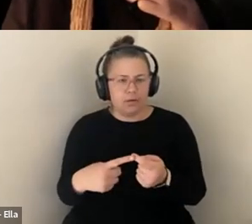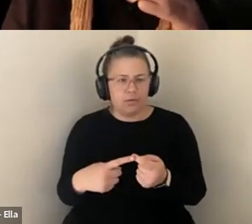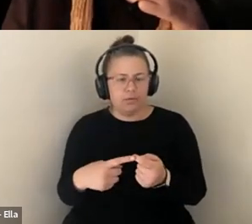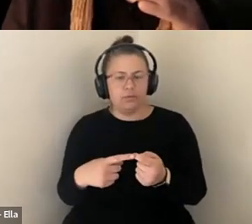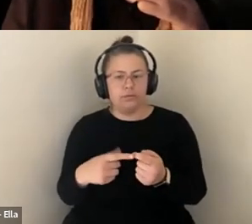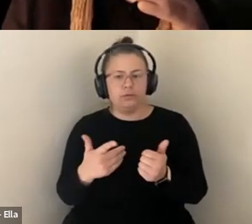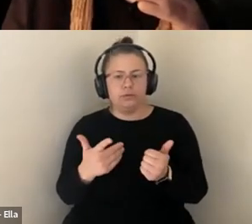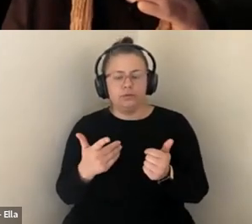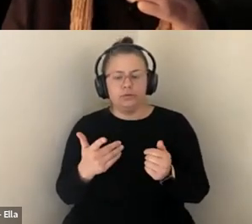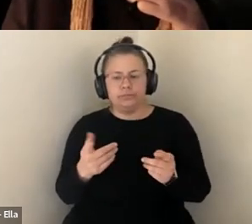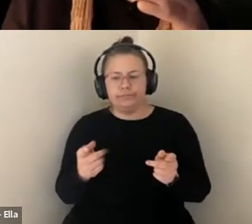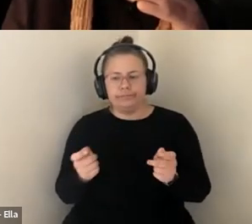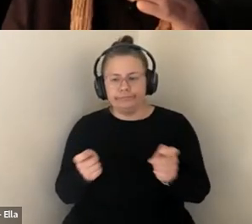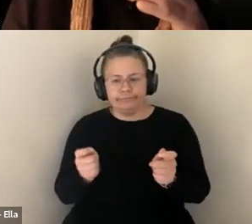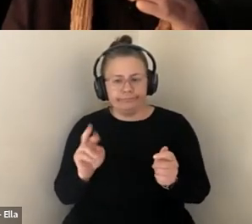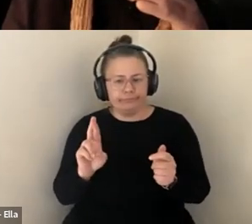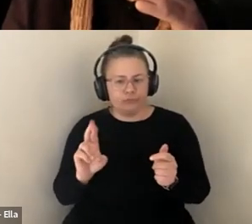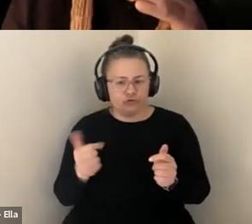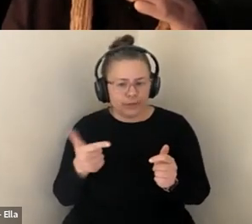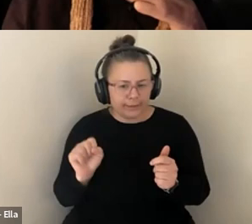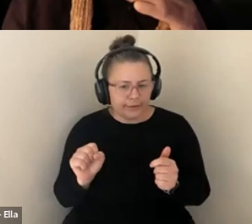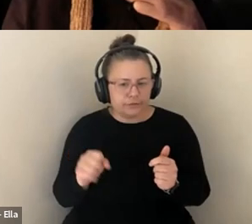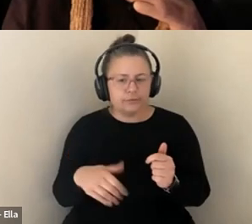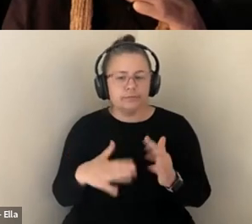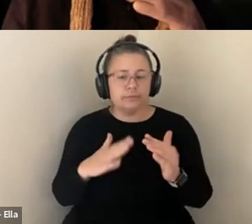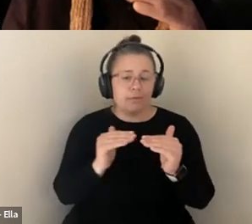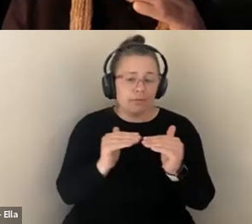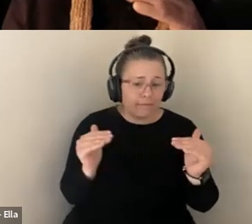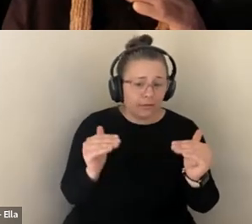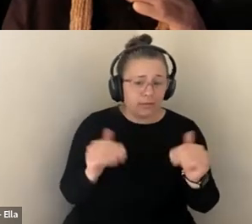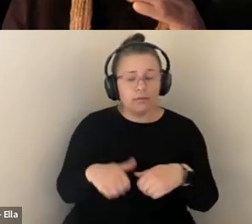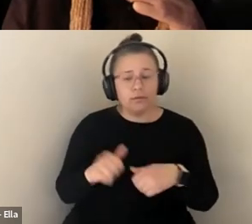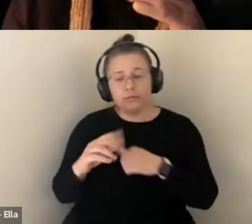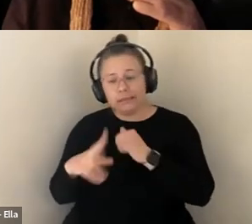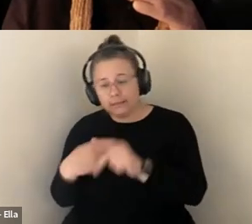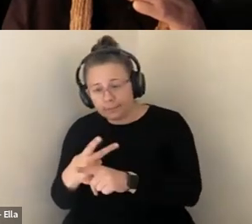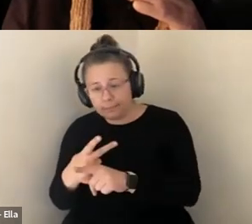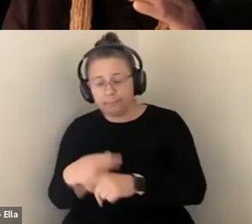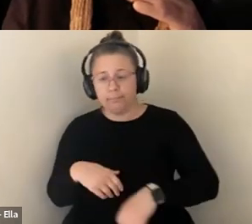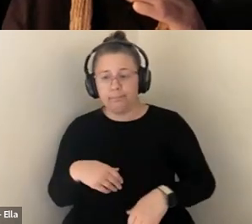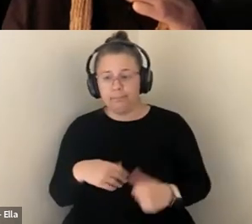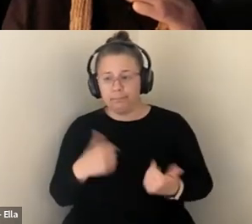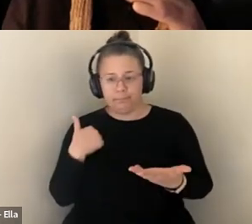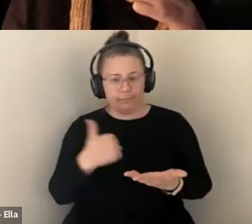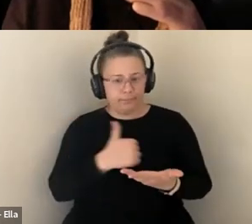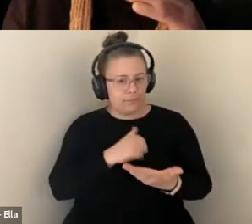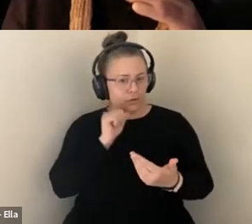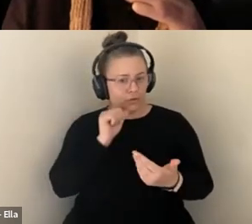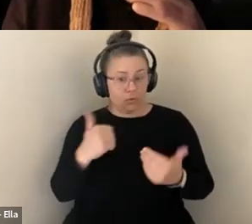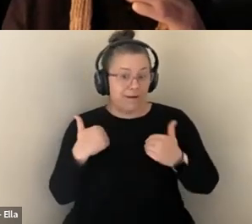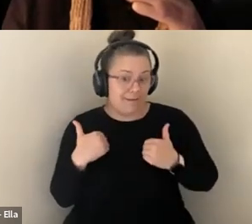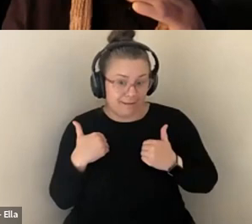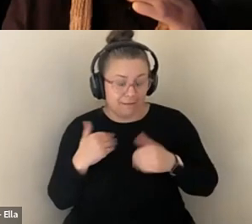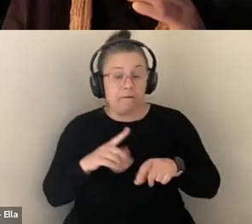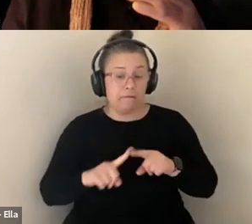REGULATIONS THAT PERHAPS SHOULD BE IN PLACE THAT ARE NOT IN PLACE WHEN IT COMES TO GENETIC SCREENING